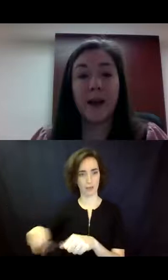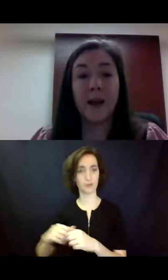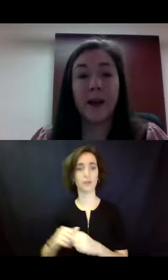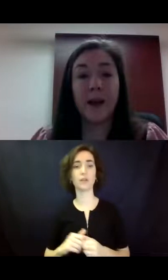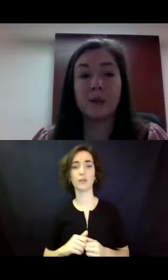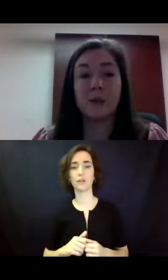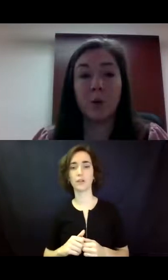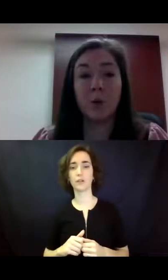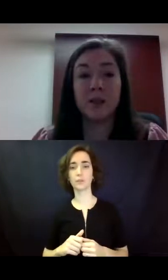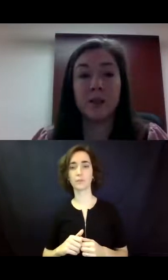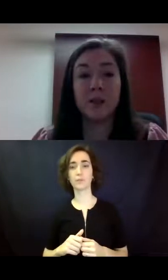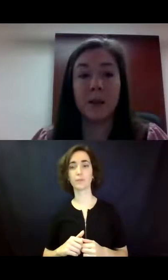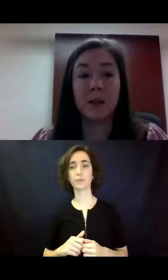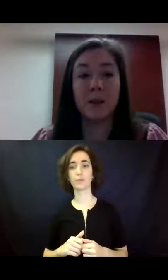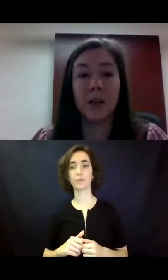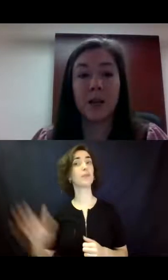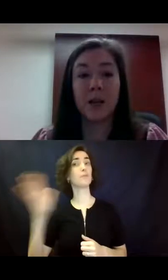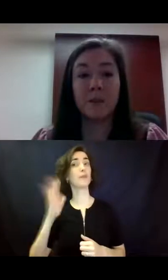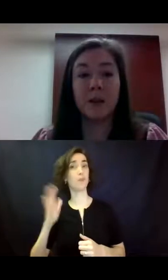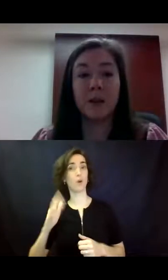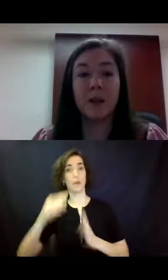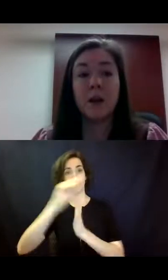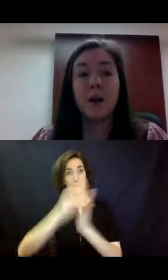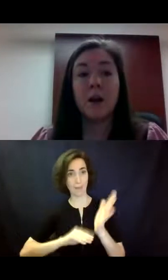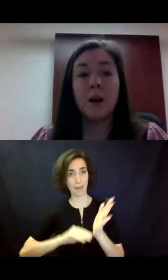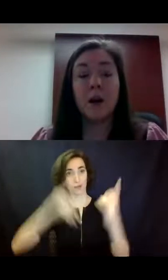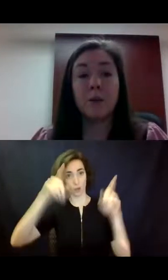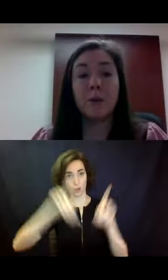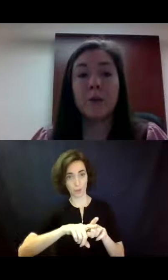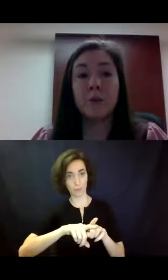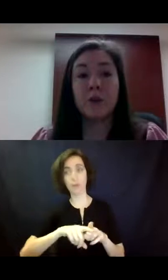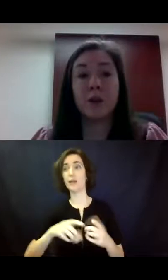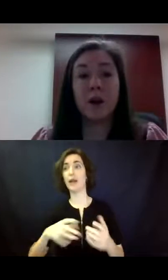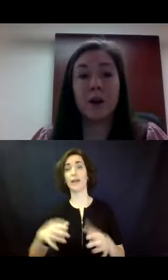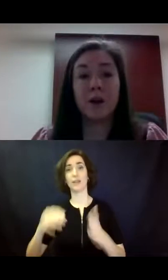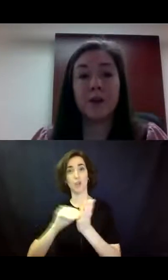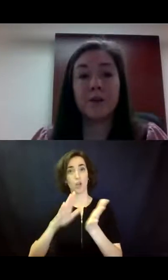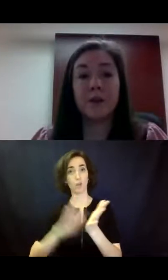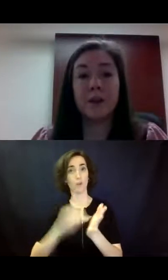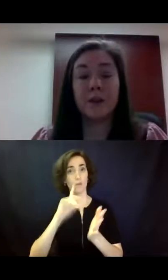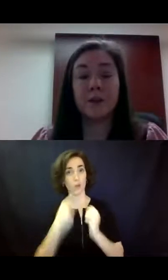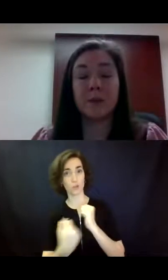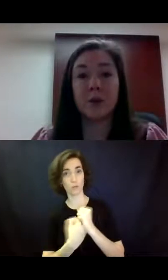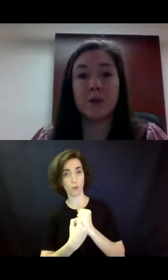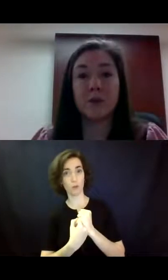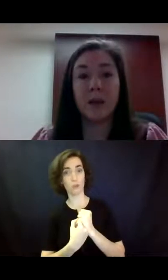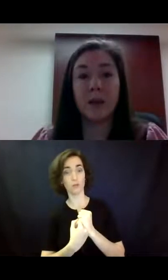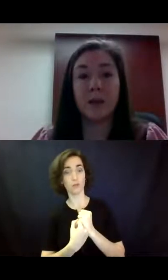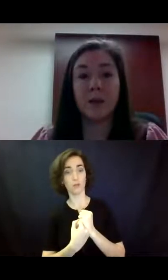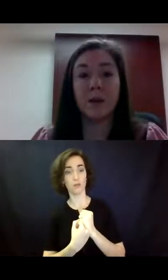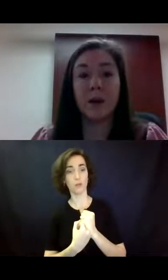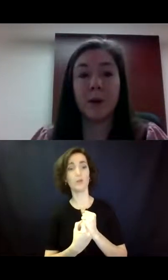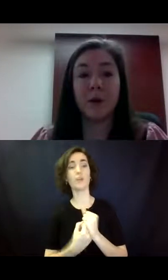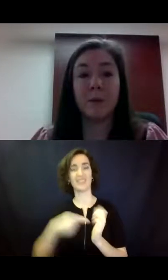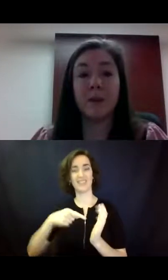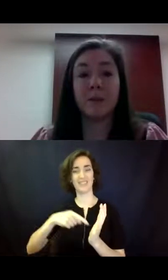creating the agreement and the supported decision-making document, uh, revocation of the supported decision-making,